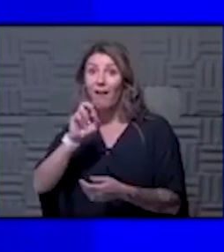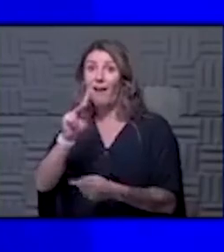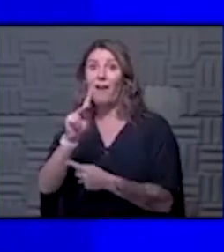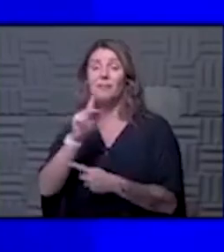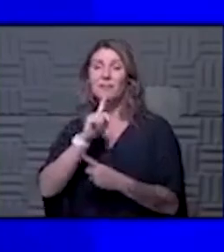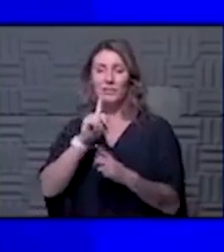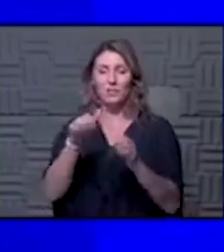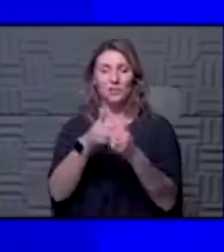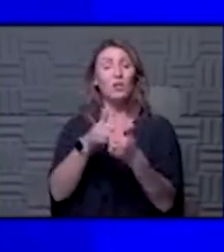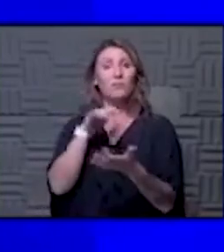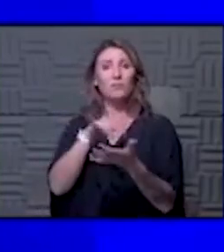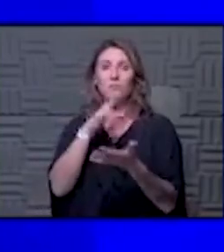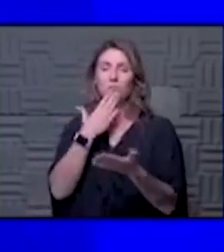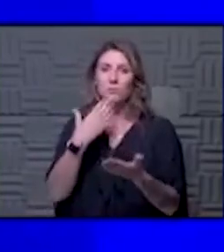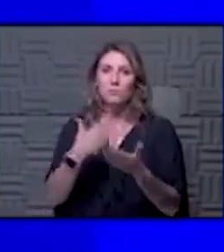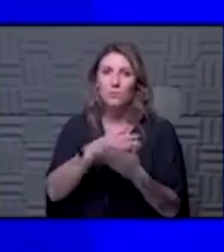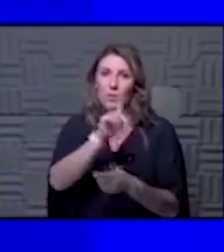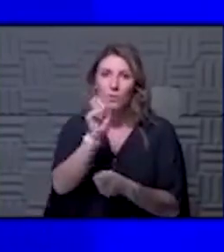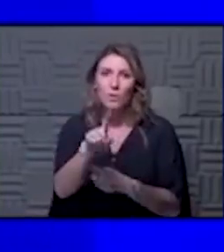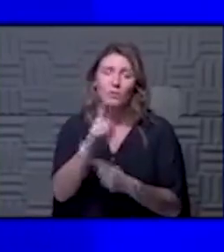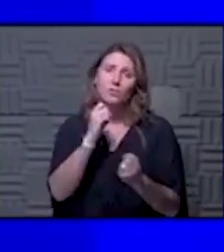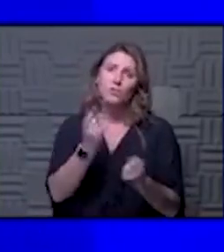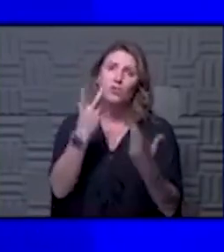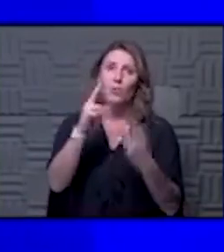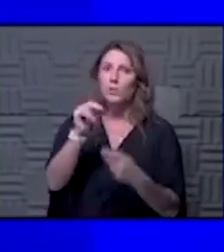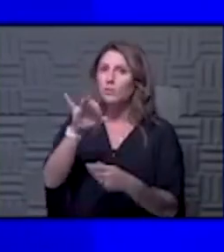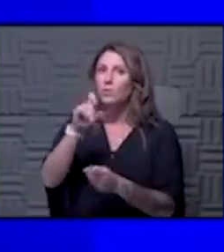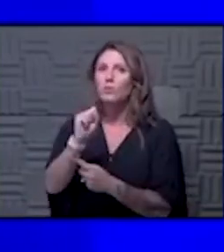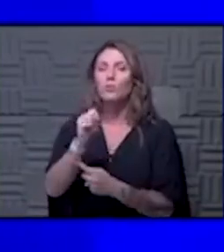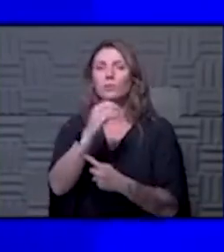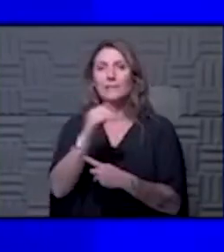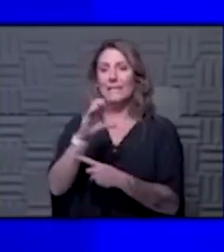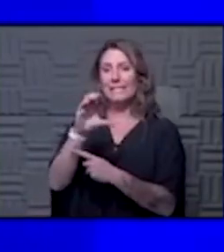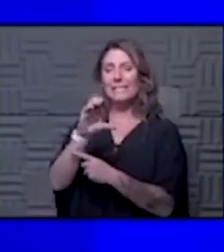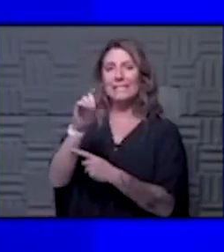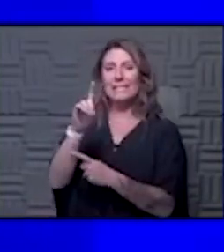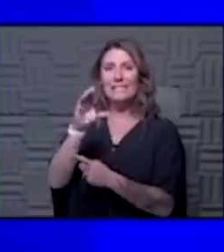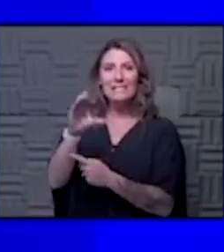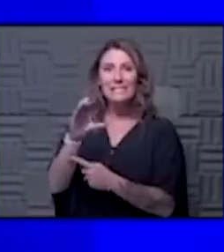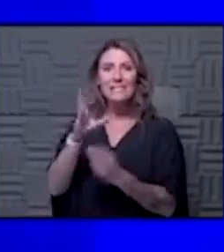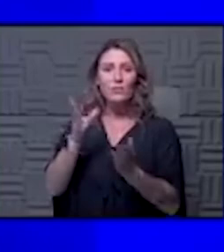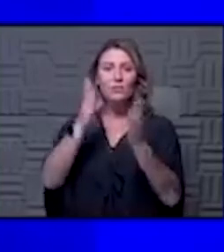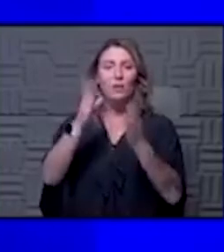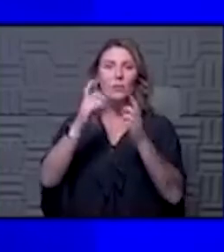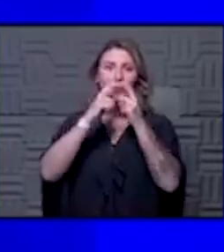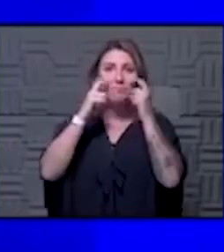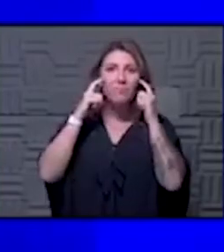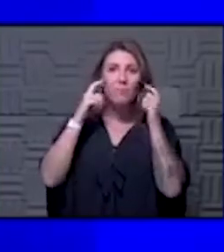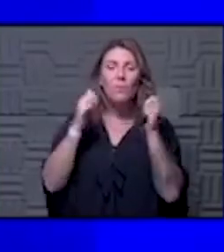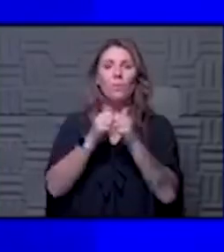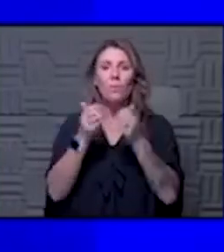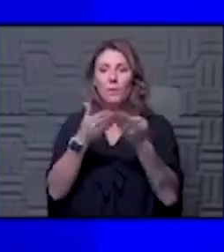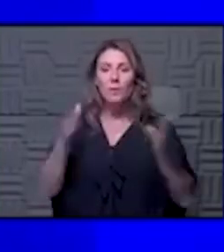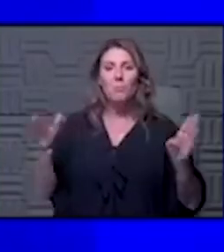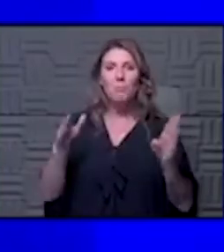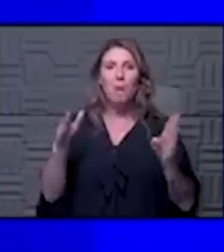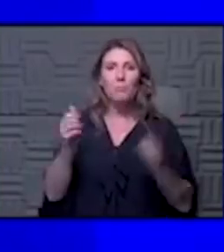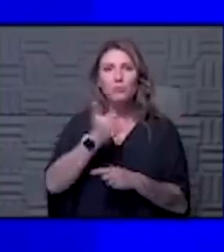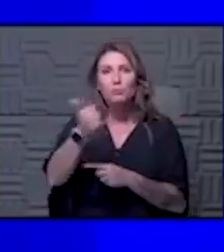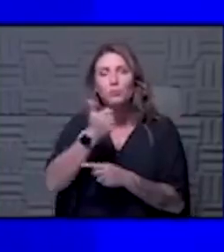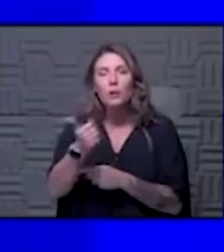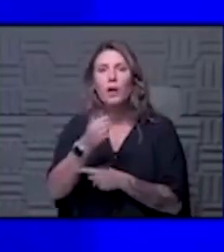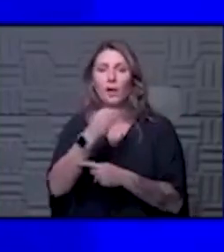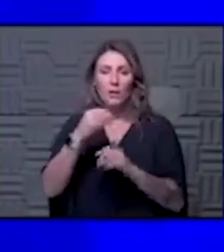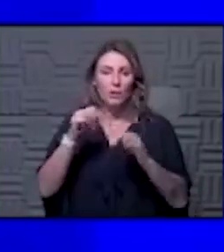the challenge study was a good question there's so much in the news right now with the cdc and recommending face masks on public transit these challenge studies